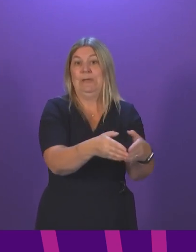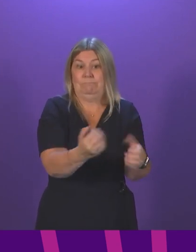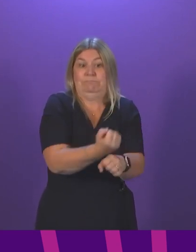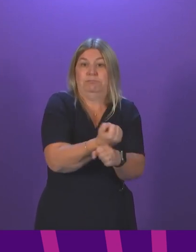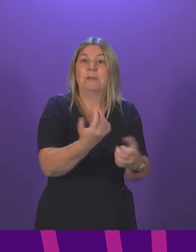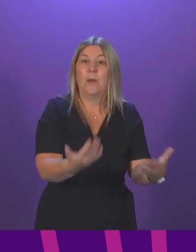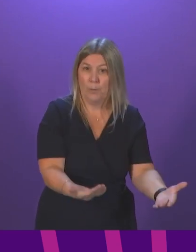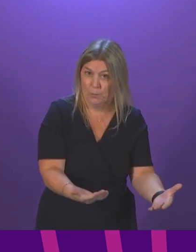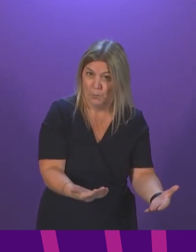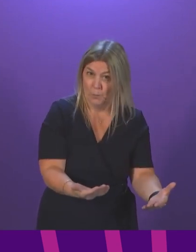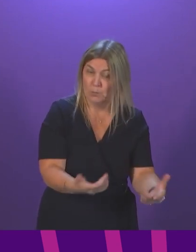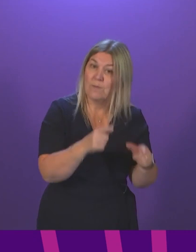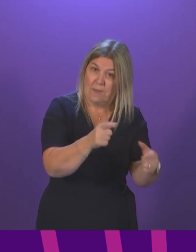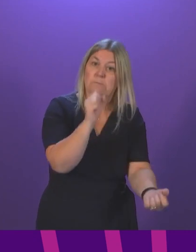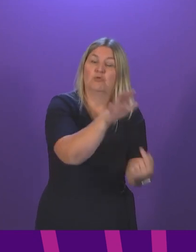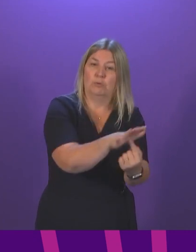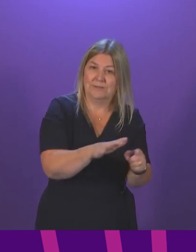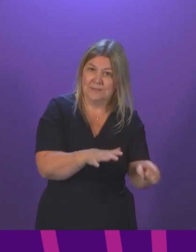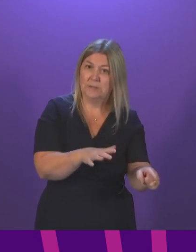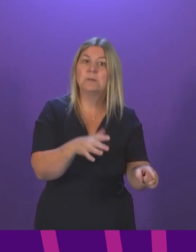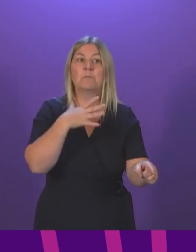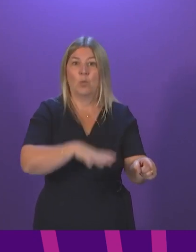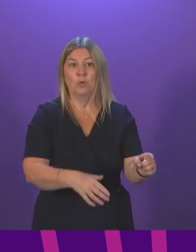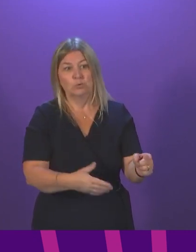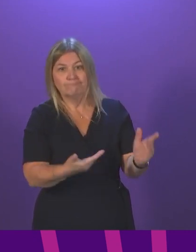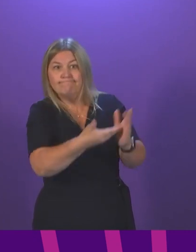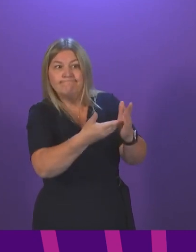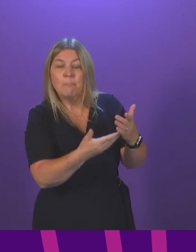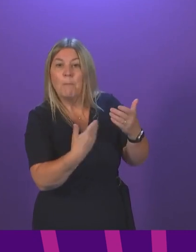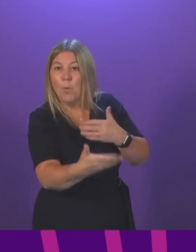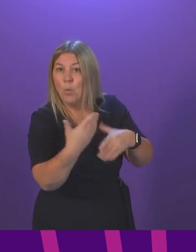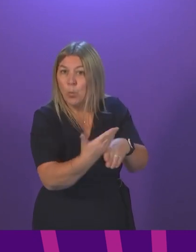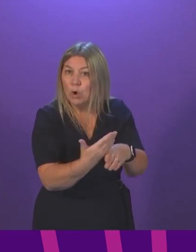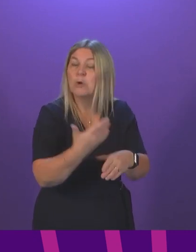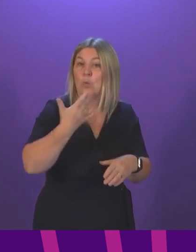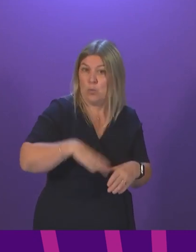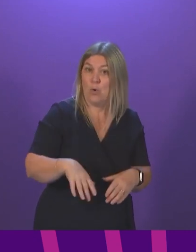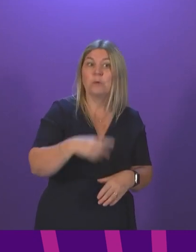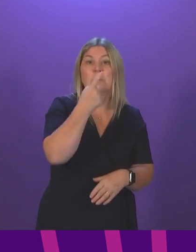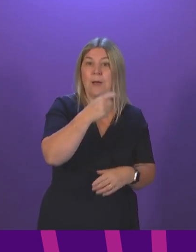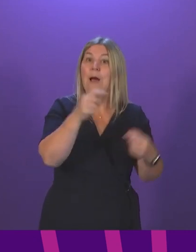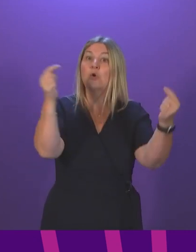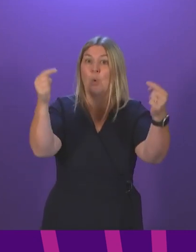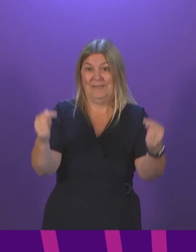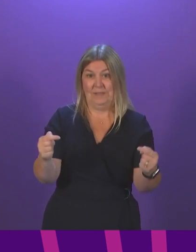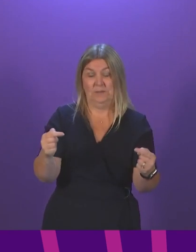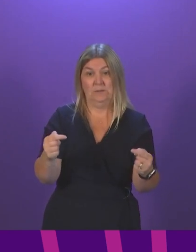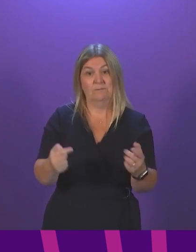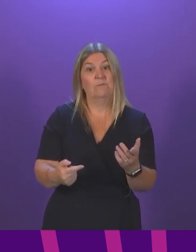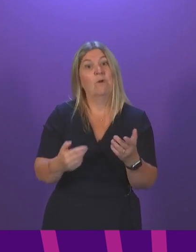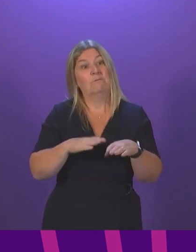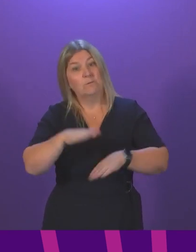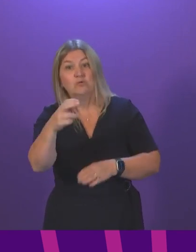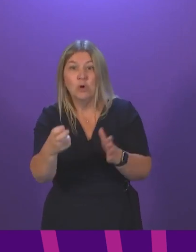and, of course, continuing the work to make sure it is in shape to compete successfully for contracts, both